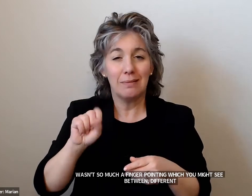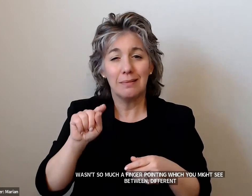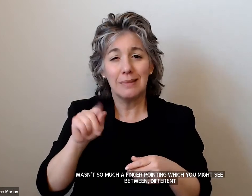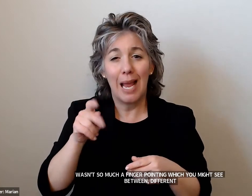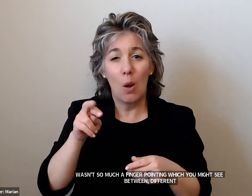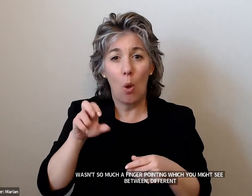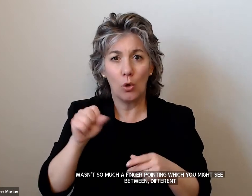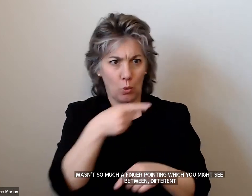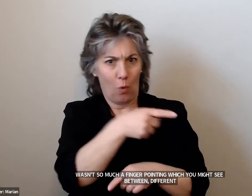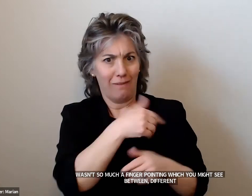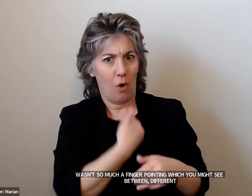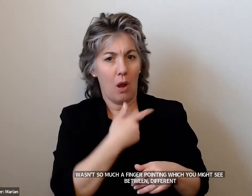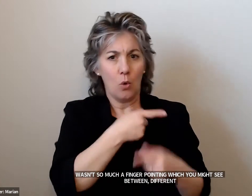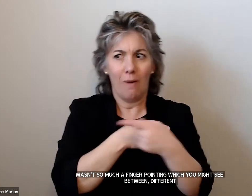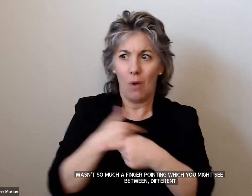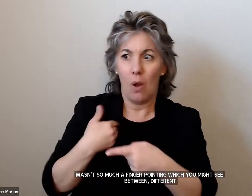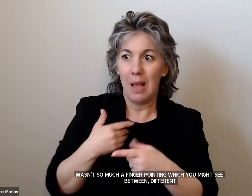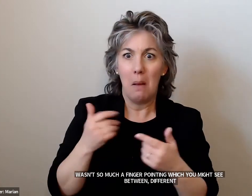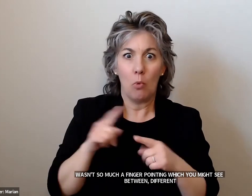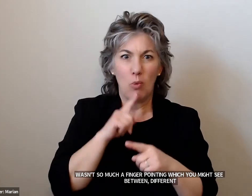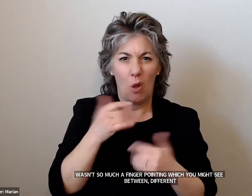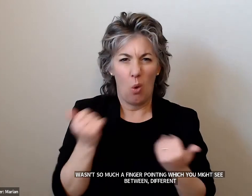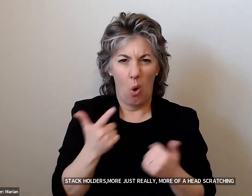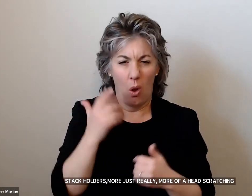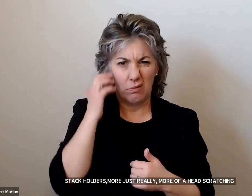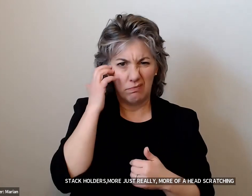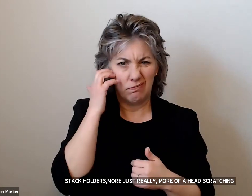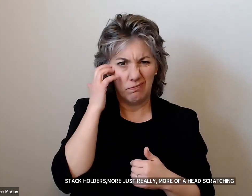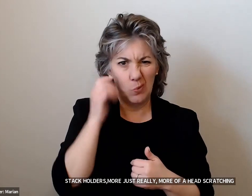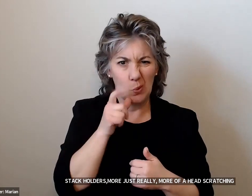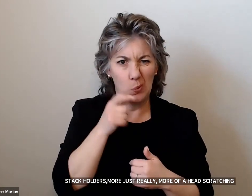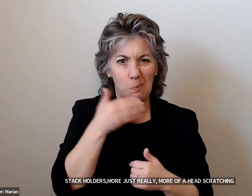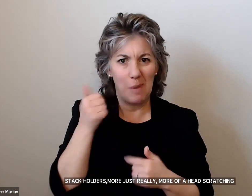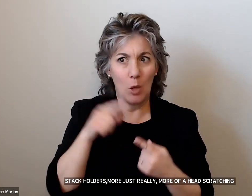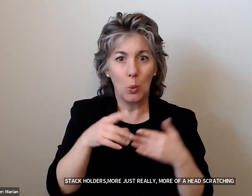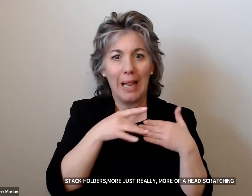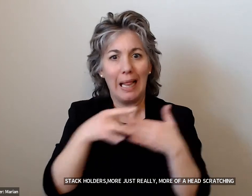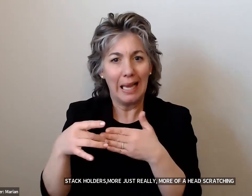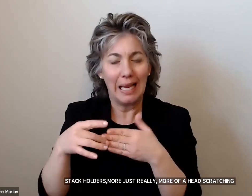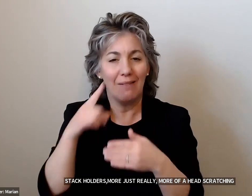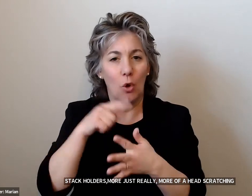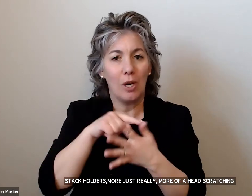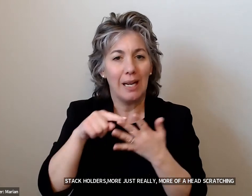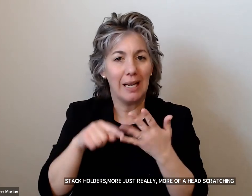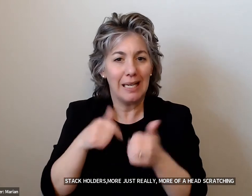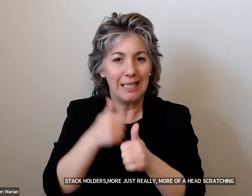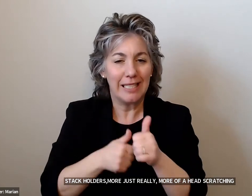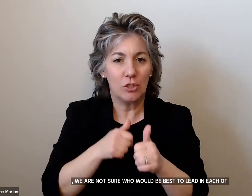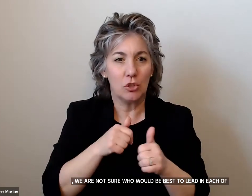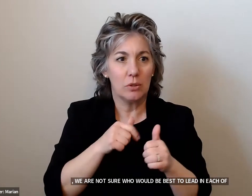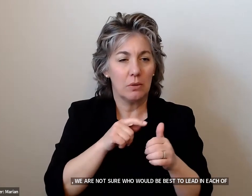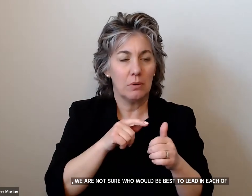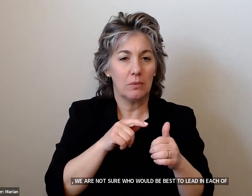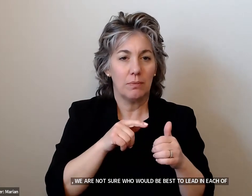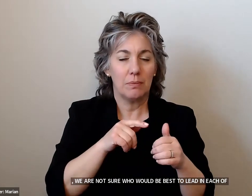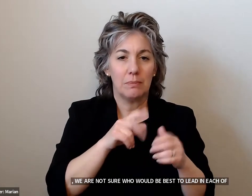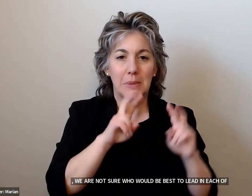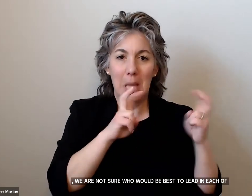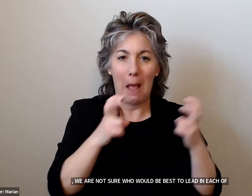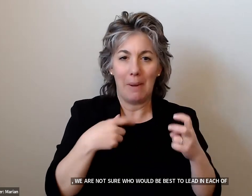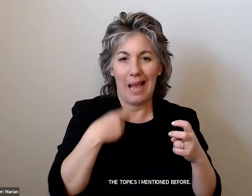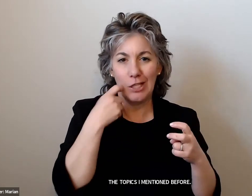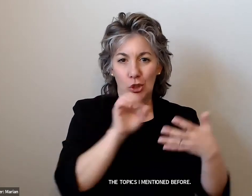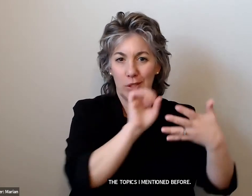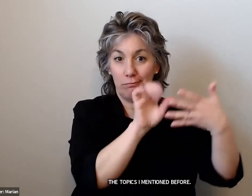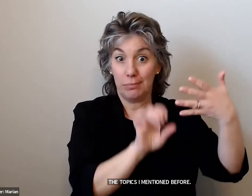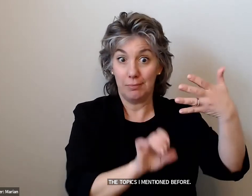just really more of a head scratching of like, well, we're not really sure who would be best to lead in each one of these topics that I mentioned before. This is